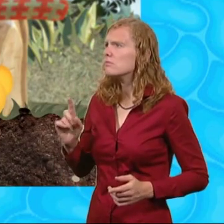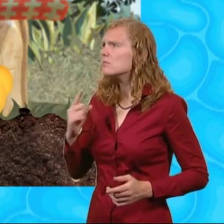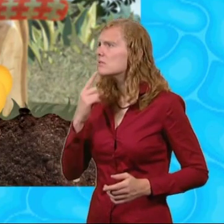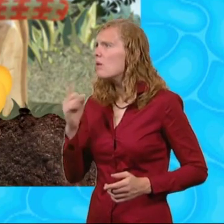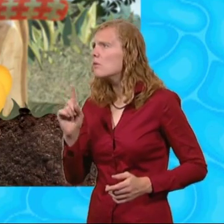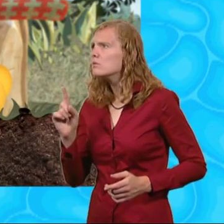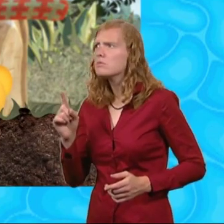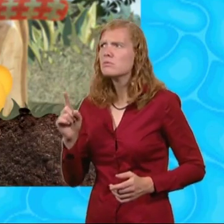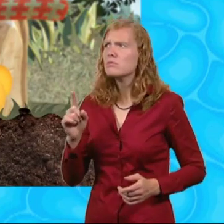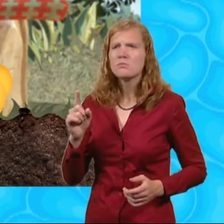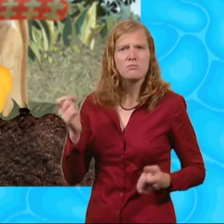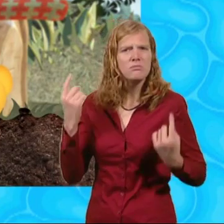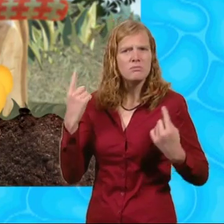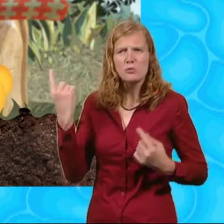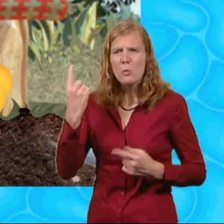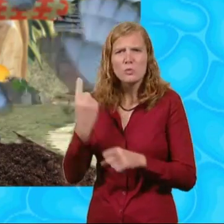Hello?